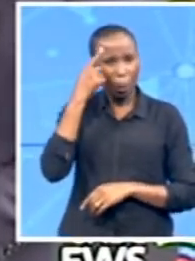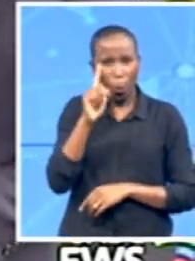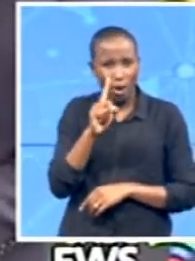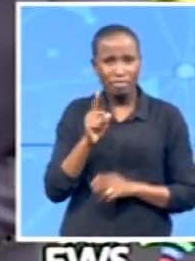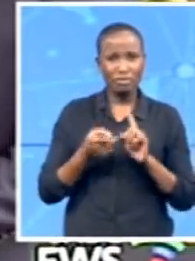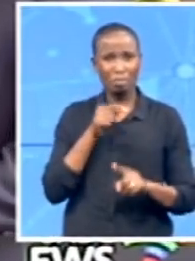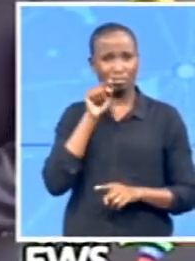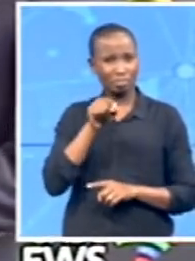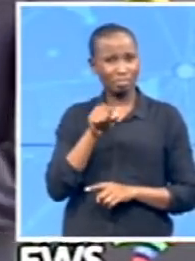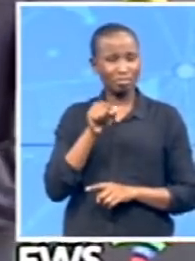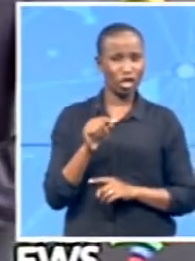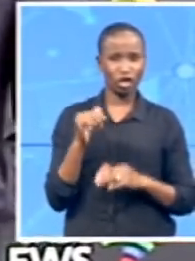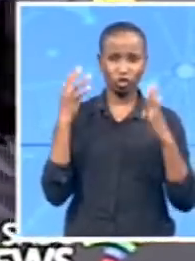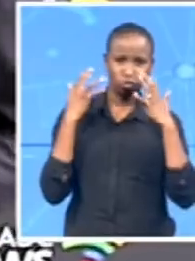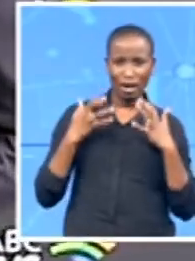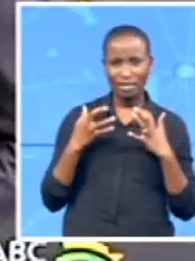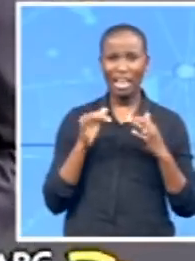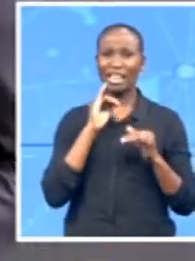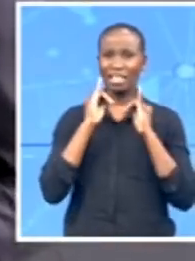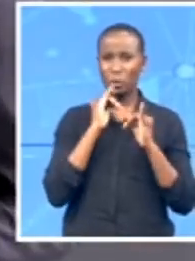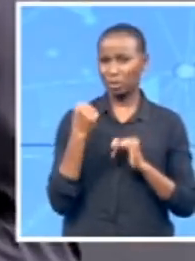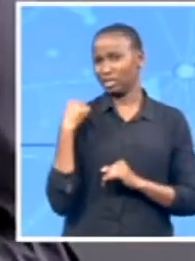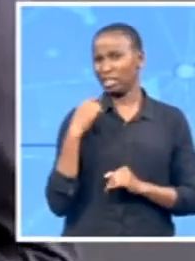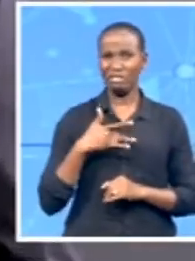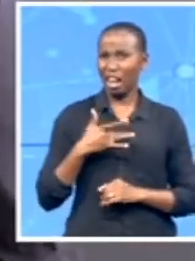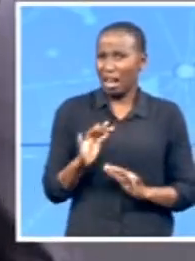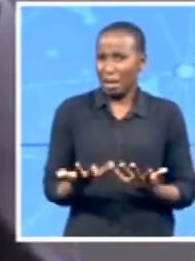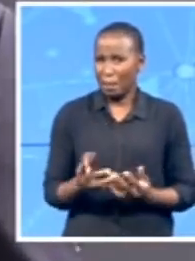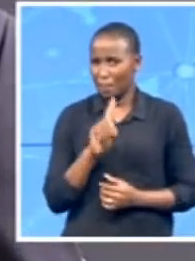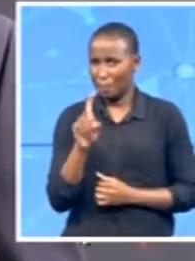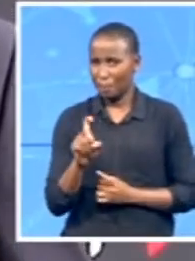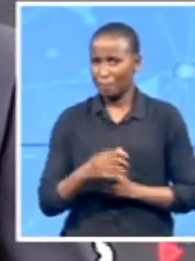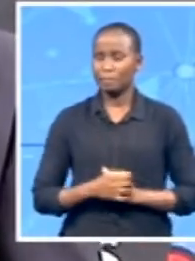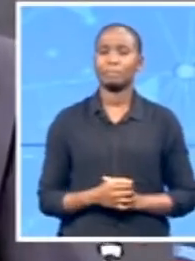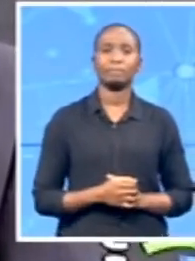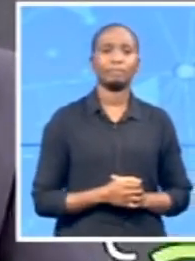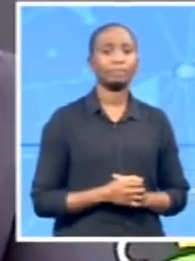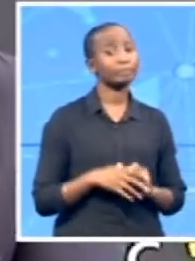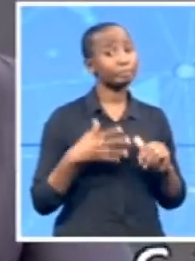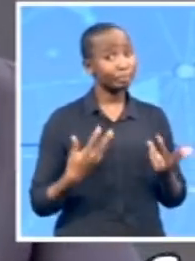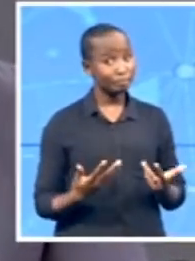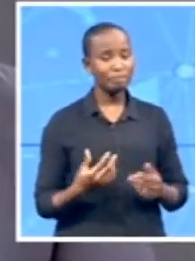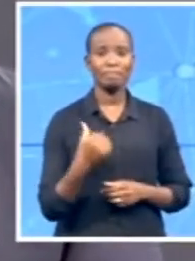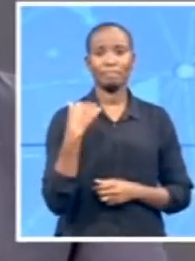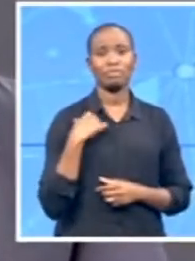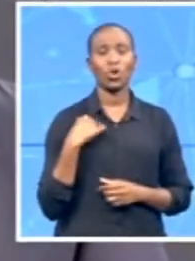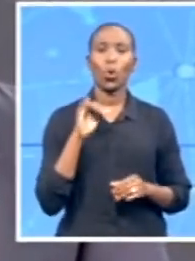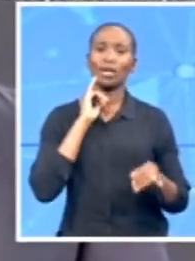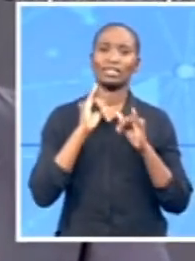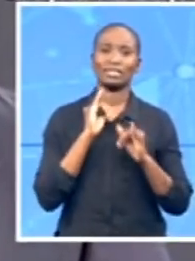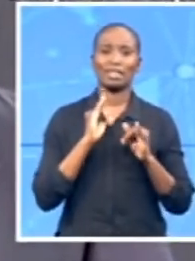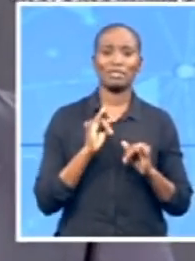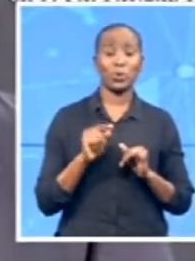that interview? Well, yesterday's interview, it dealt with some weighty issues, important issues